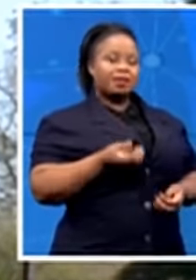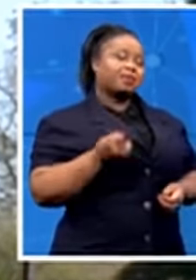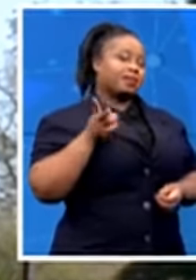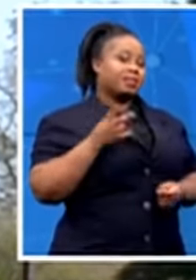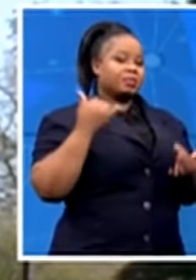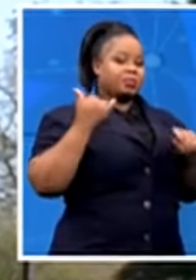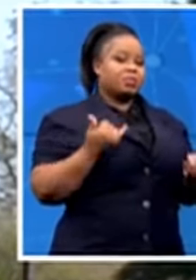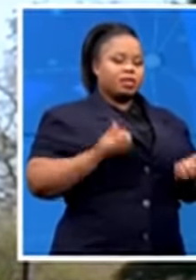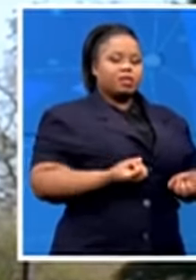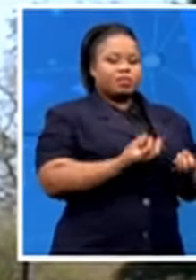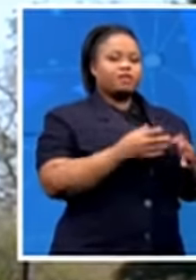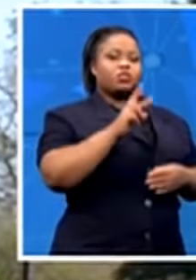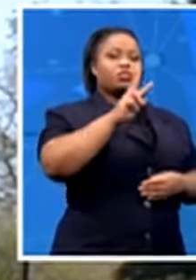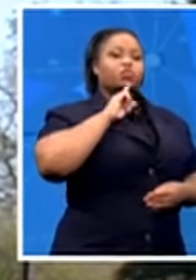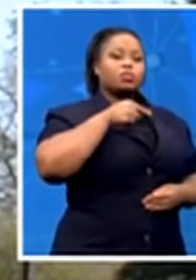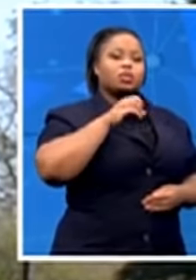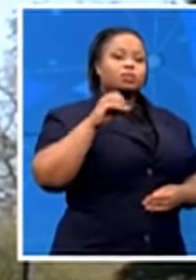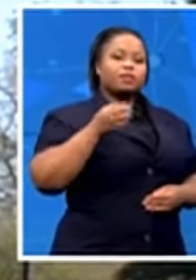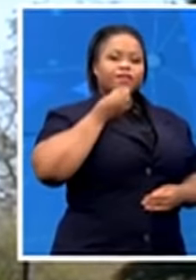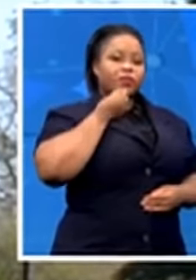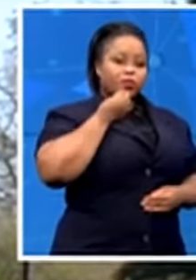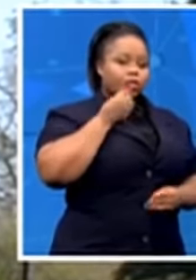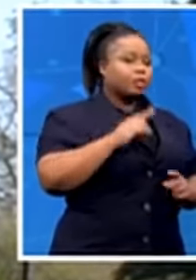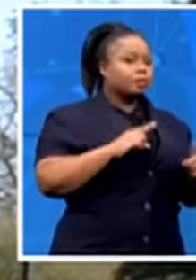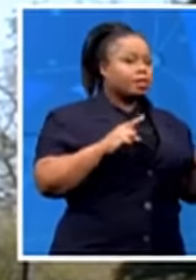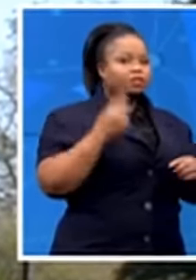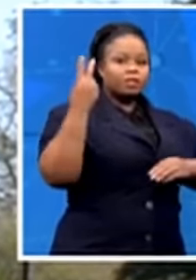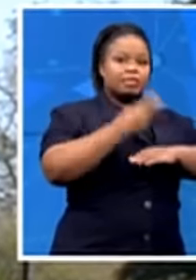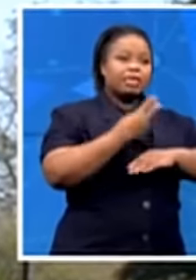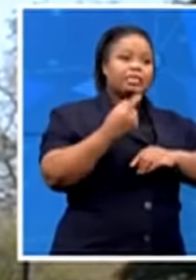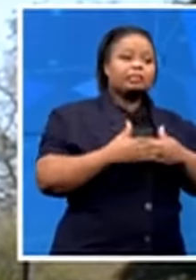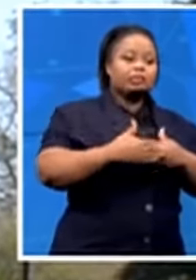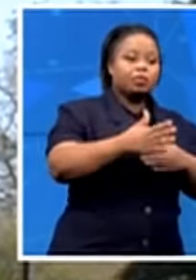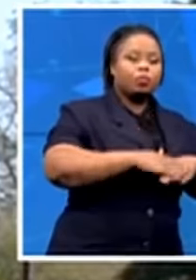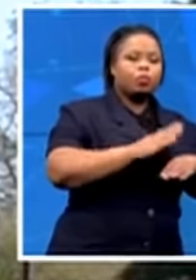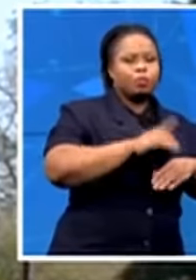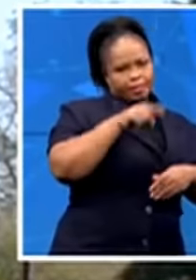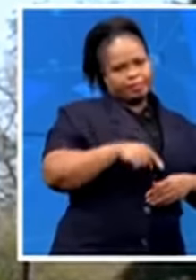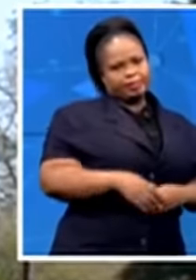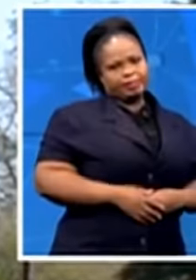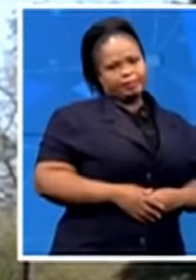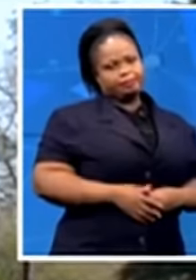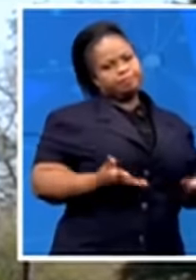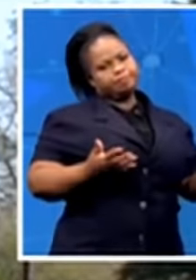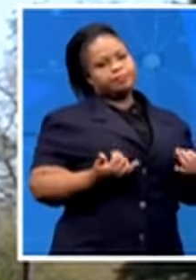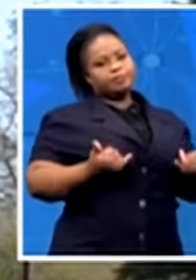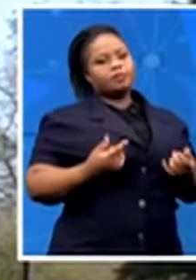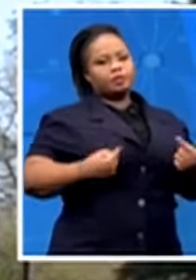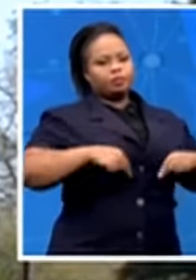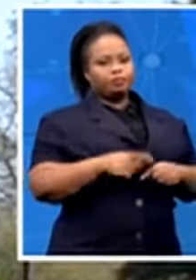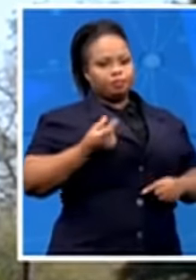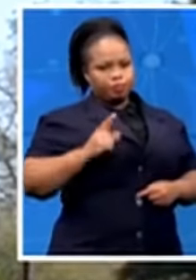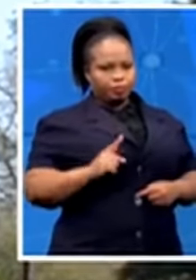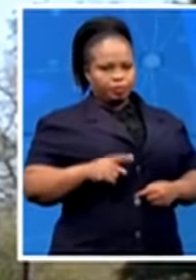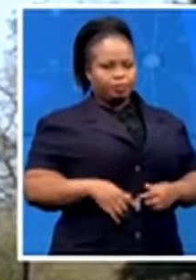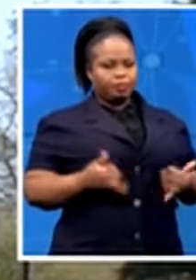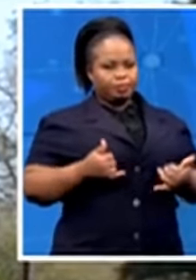parcels, but in the next few days we're going to need to distribute more. So what we're doing as a private sector initiative, this